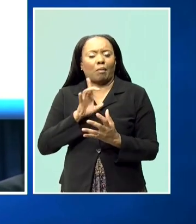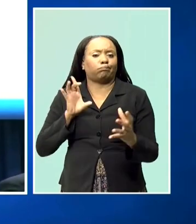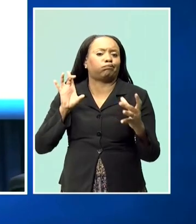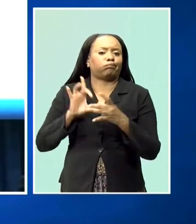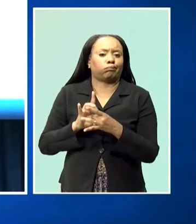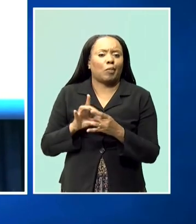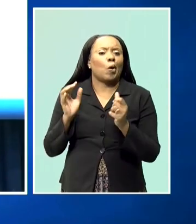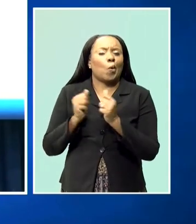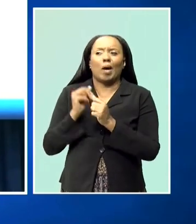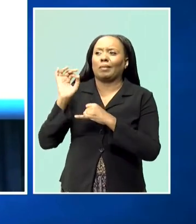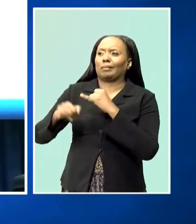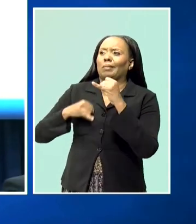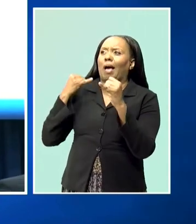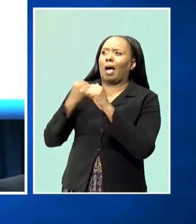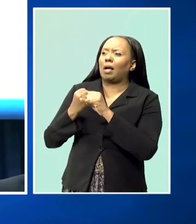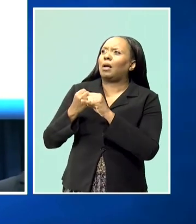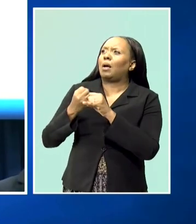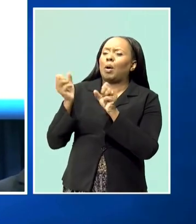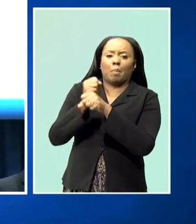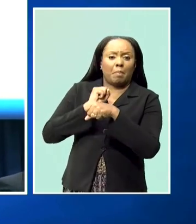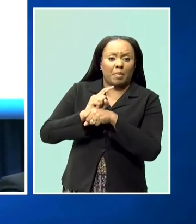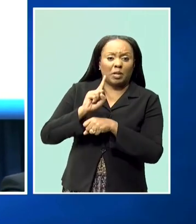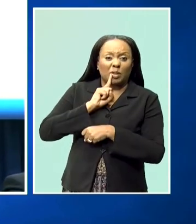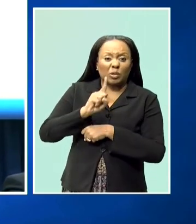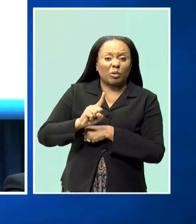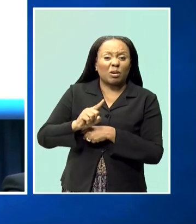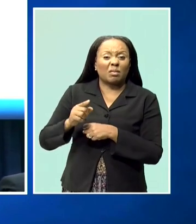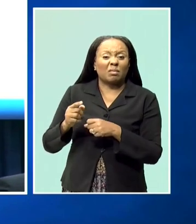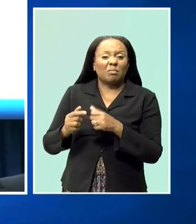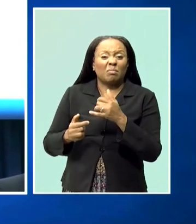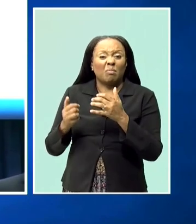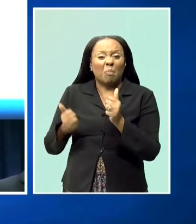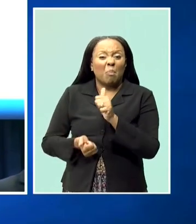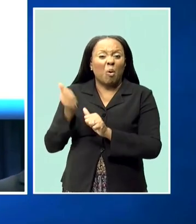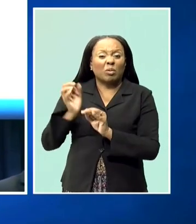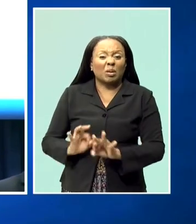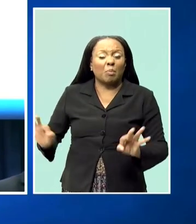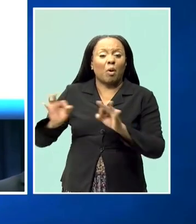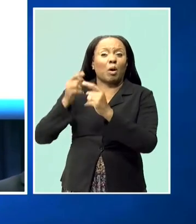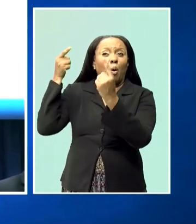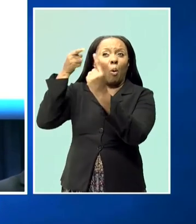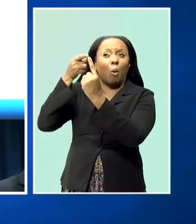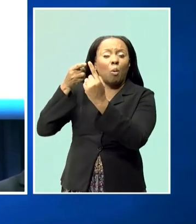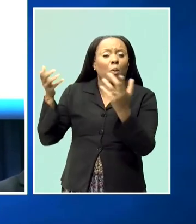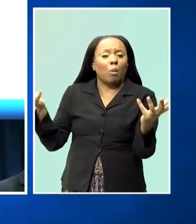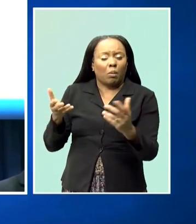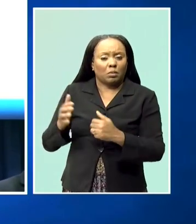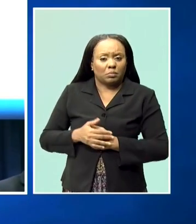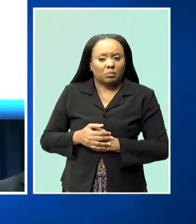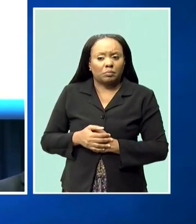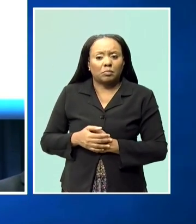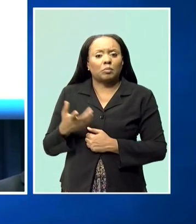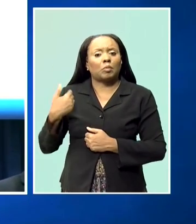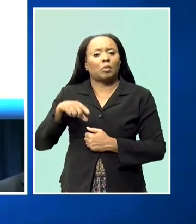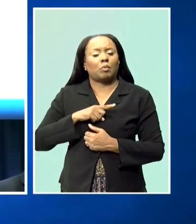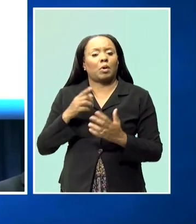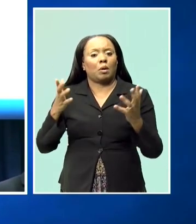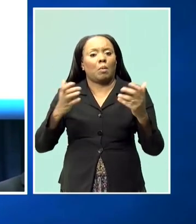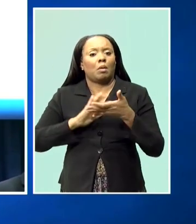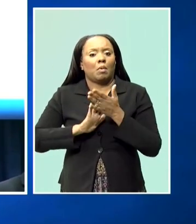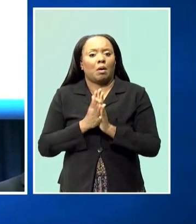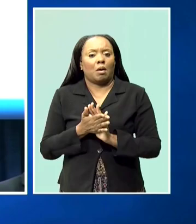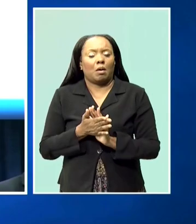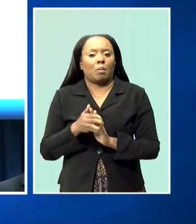the ultimate goal is to ensure that the country's transition from fossil fuels to 100% renewable